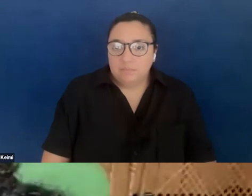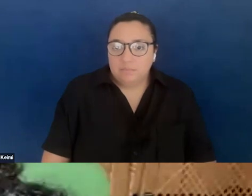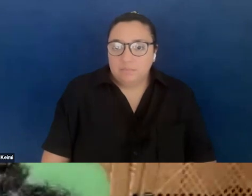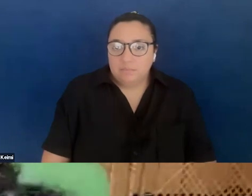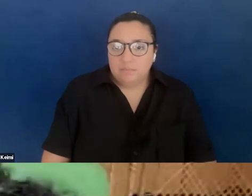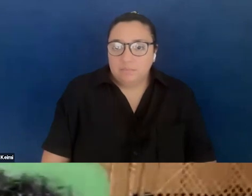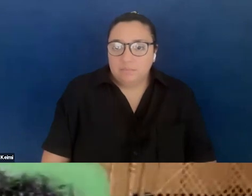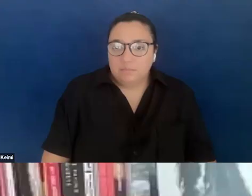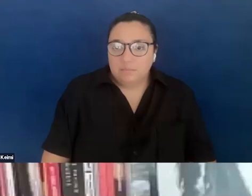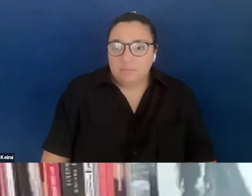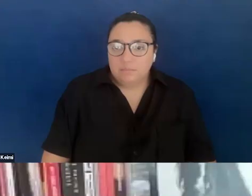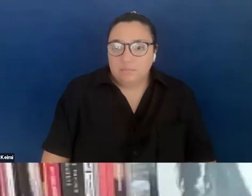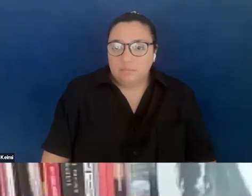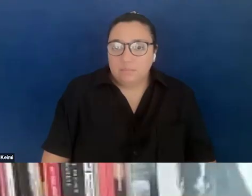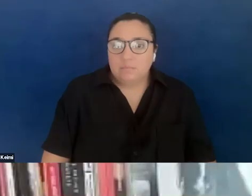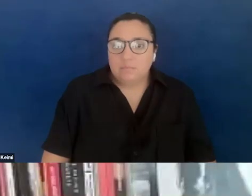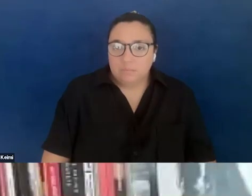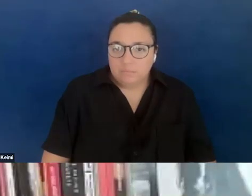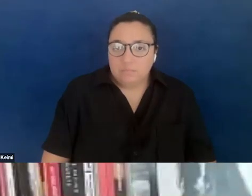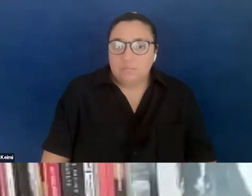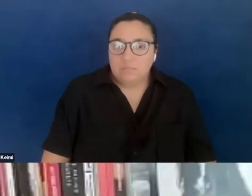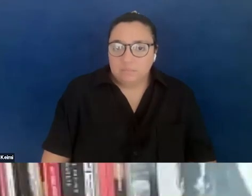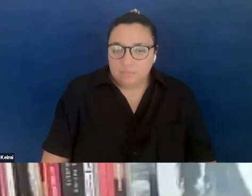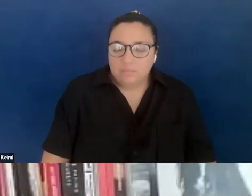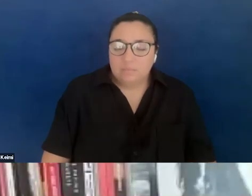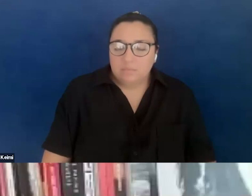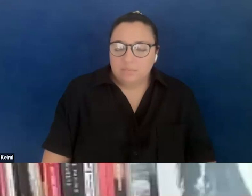And that is Julie Jordan moving towards home.